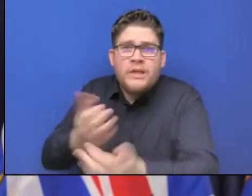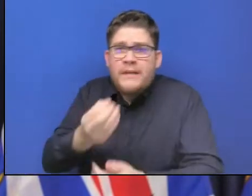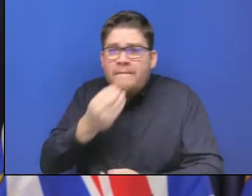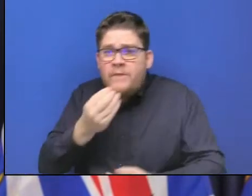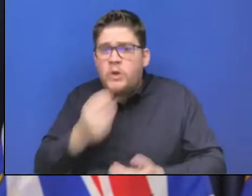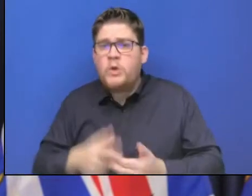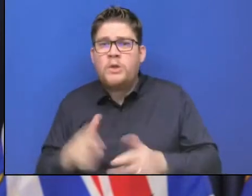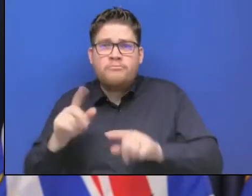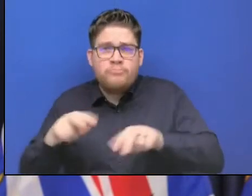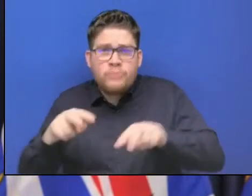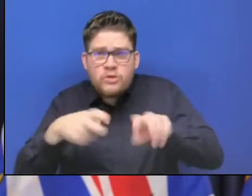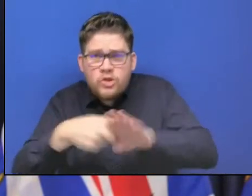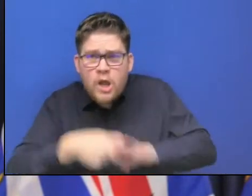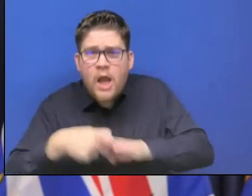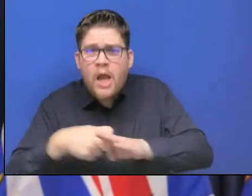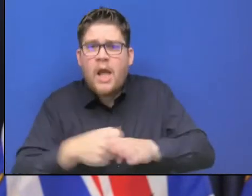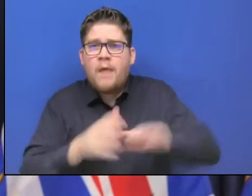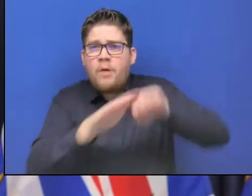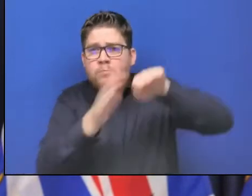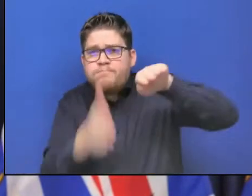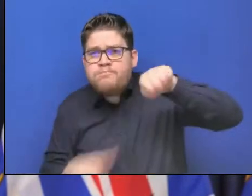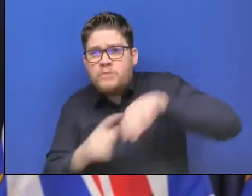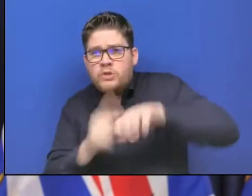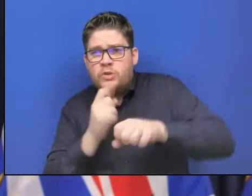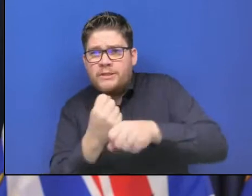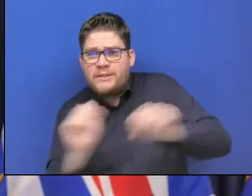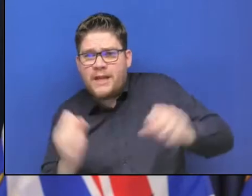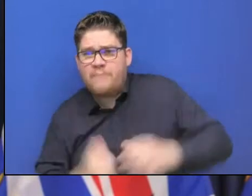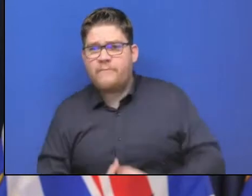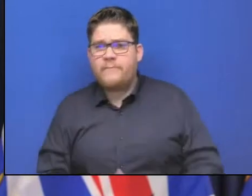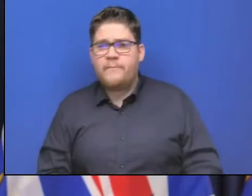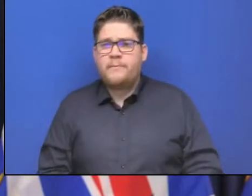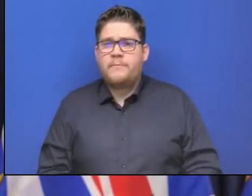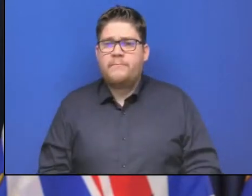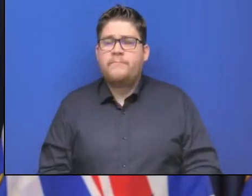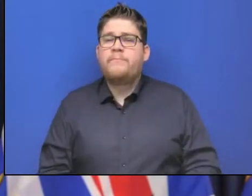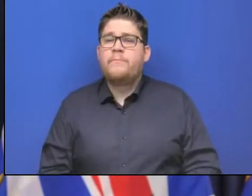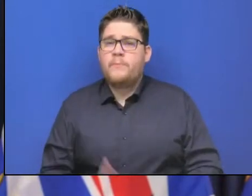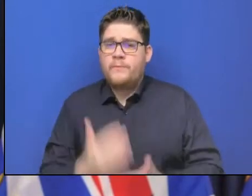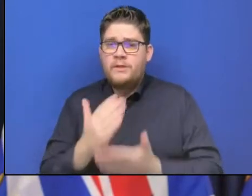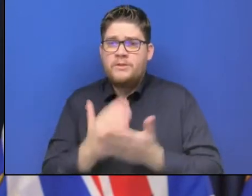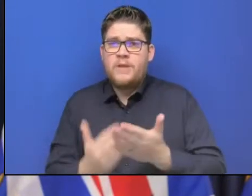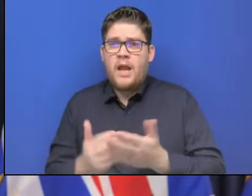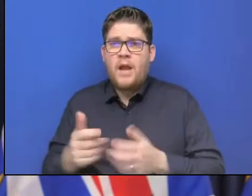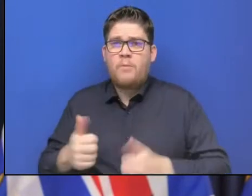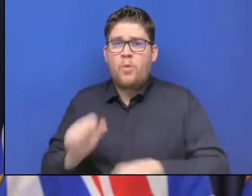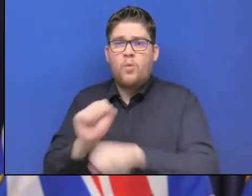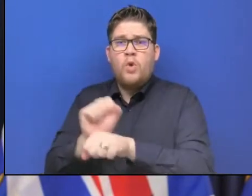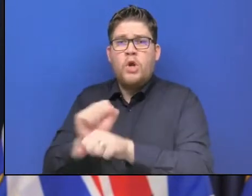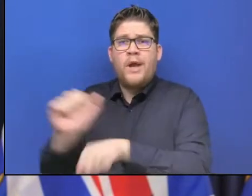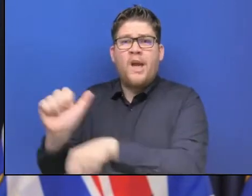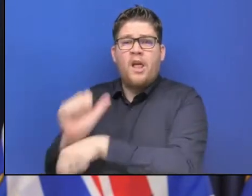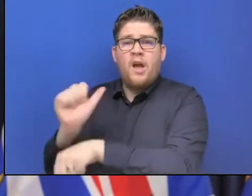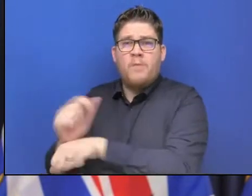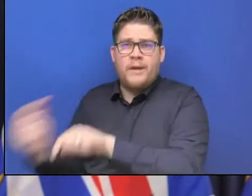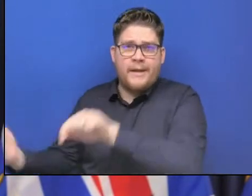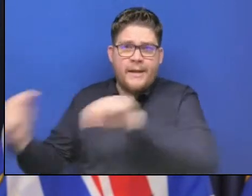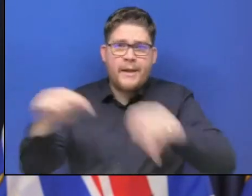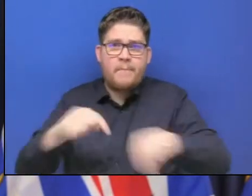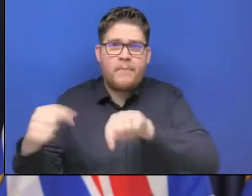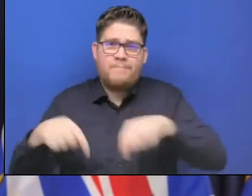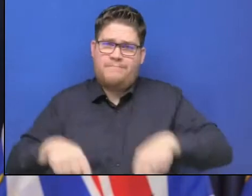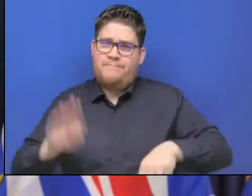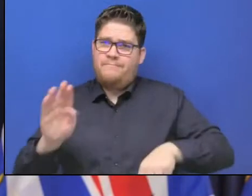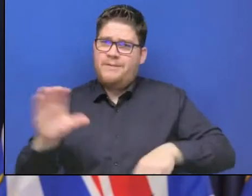workers from Alberta who have come to help. And as you heard yesterday, we are working hard on a new BC flood strategy